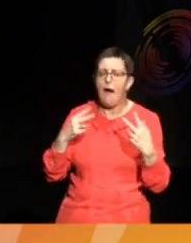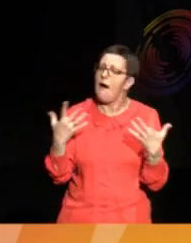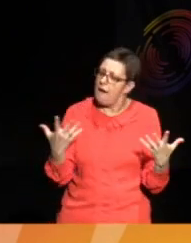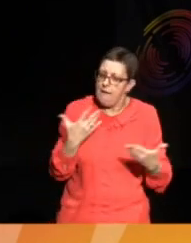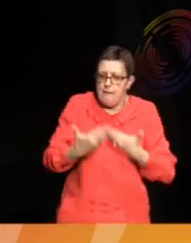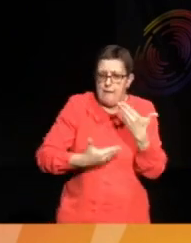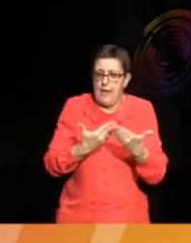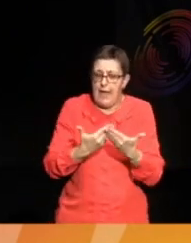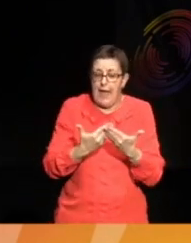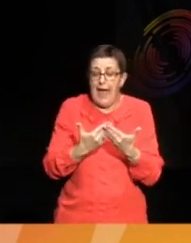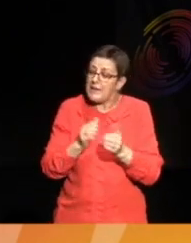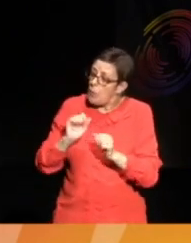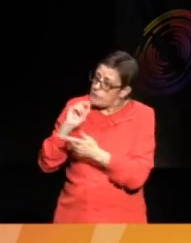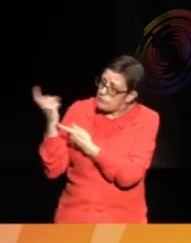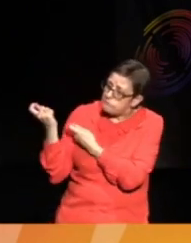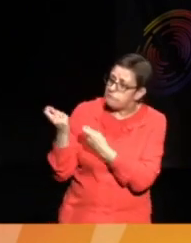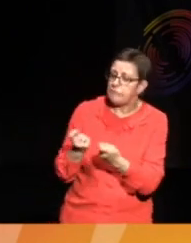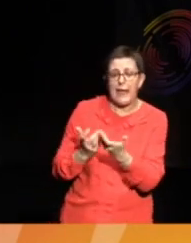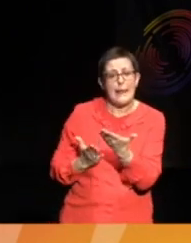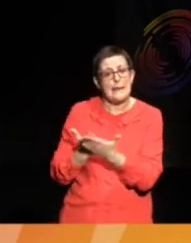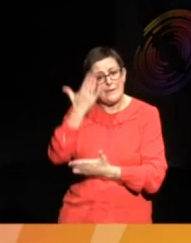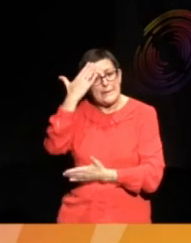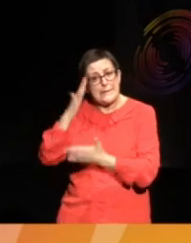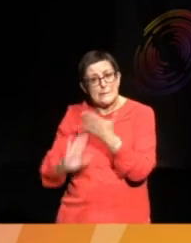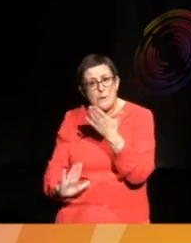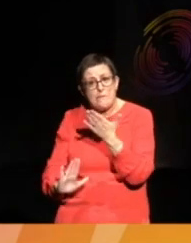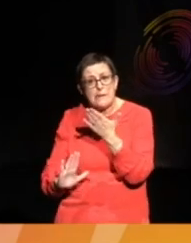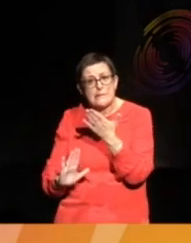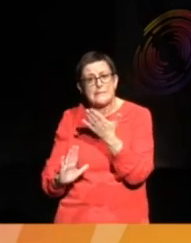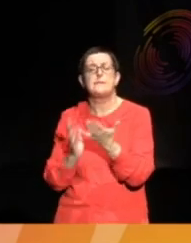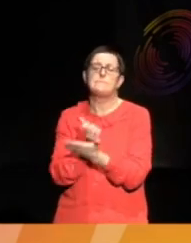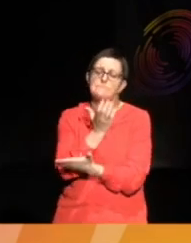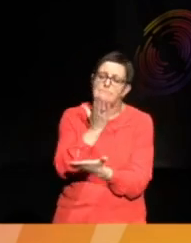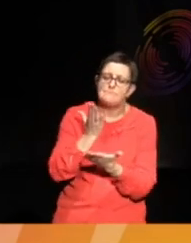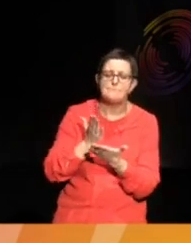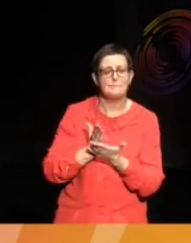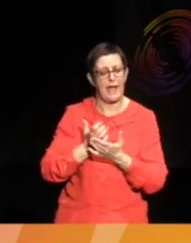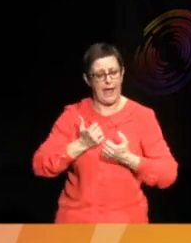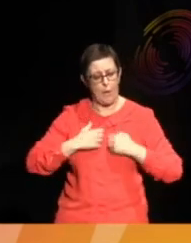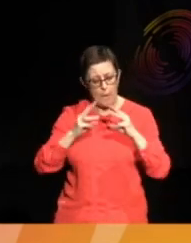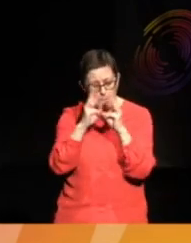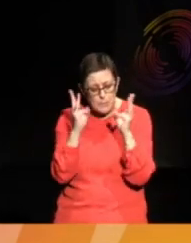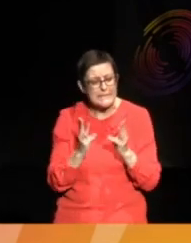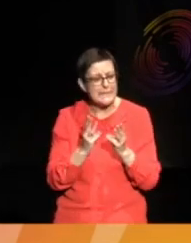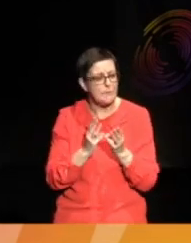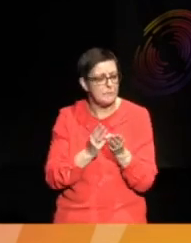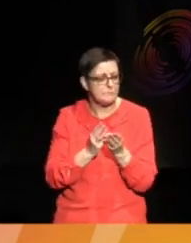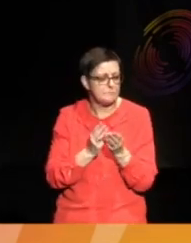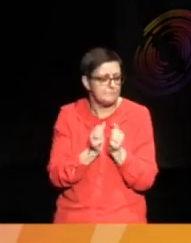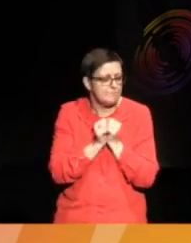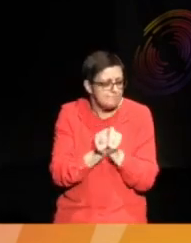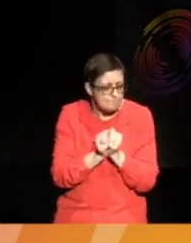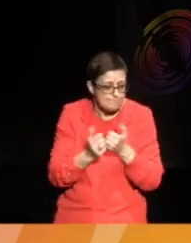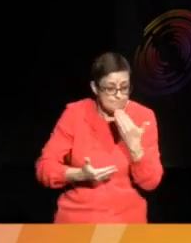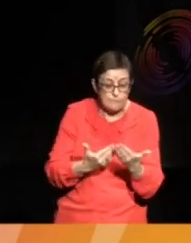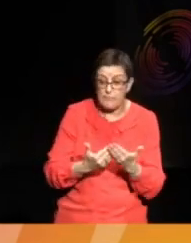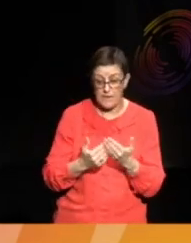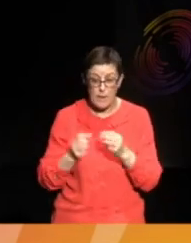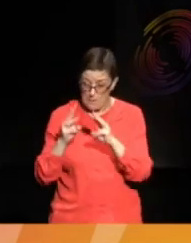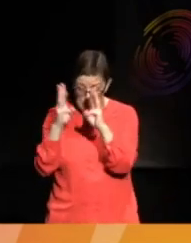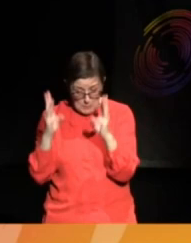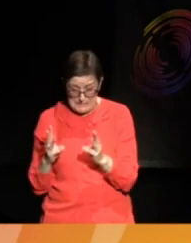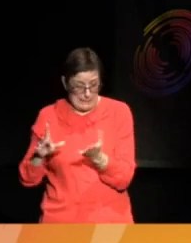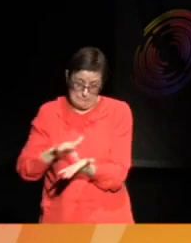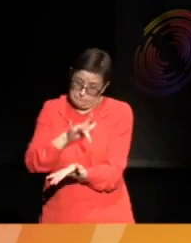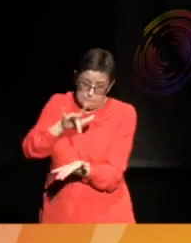know, how you bring that lived experience to the heart of the storytelling of you as a museum. Yeah, mean, because museums are kind of at the centre,